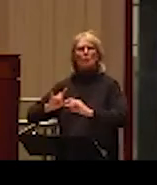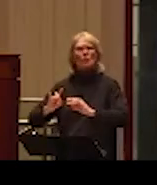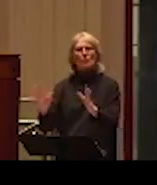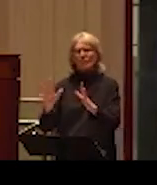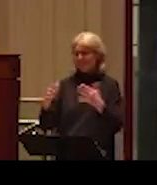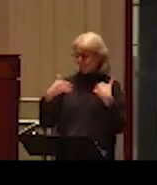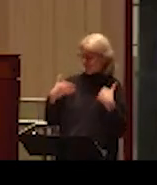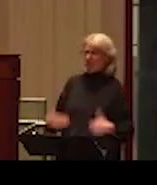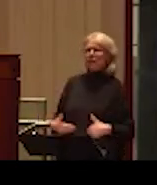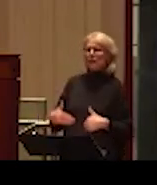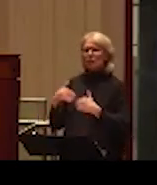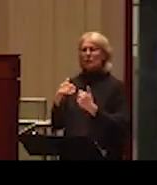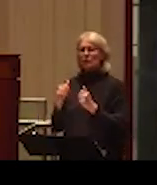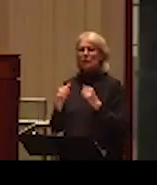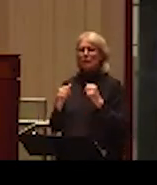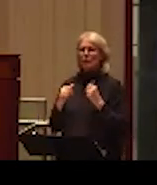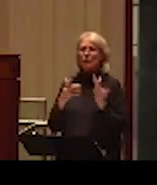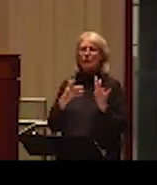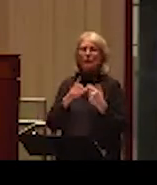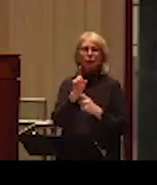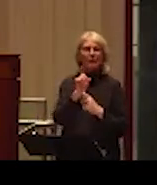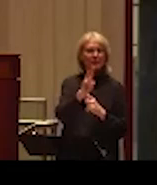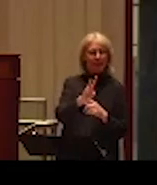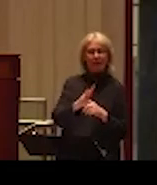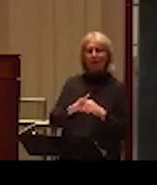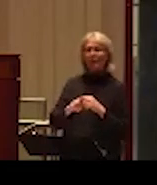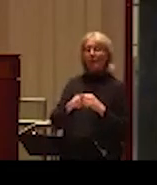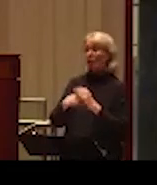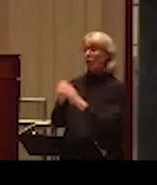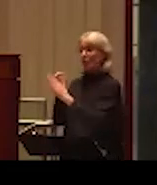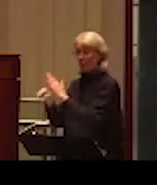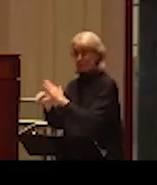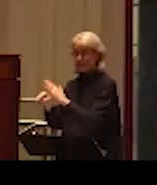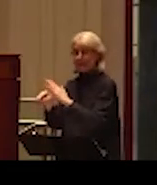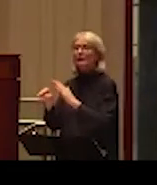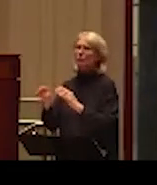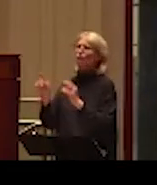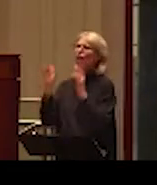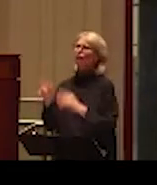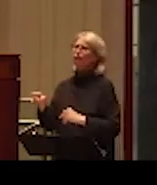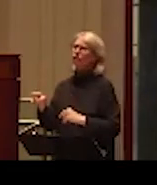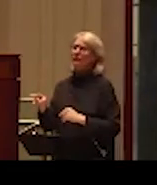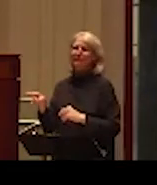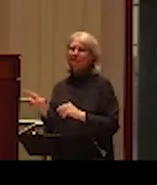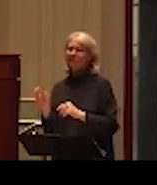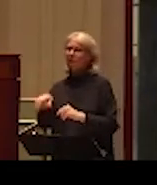including intimate partner violence homicide, intimate partner homicide. When I talk to my students in class, I actually tell them that instead of looking for the